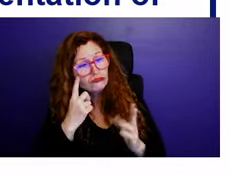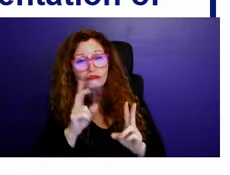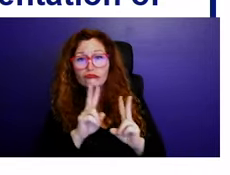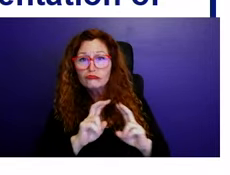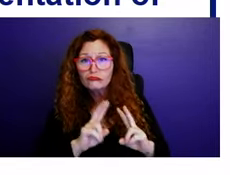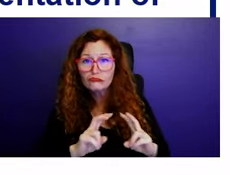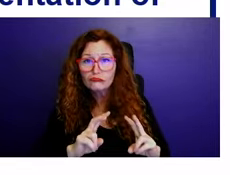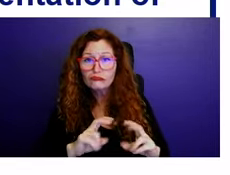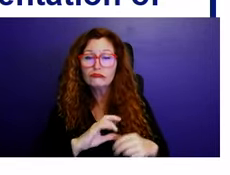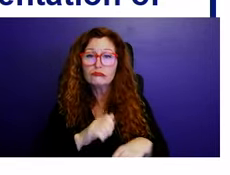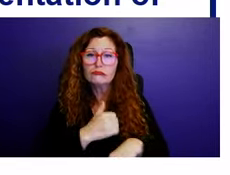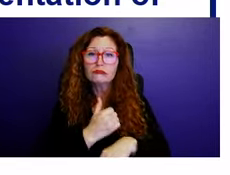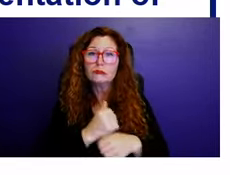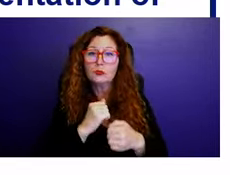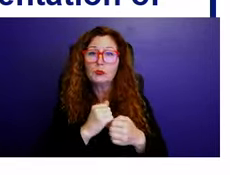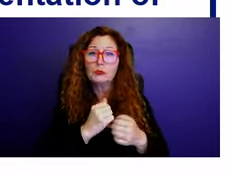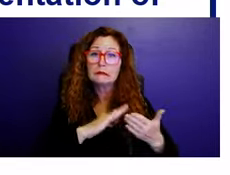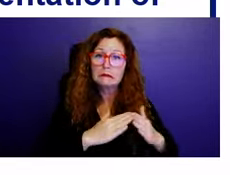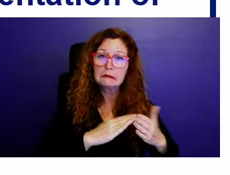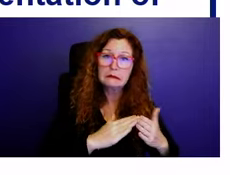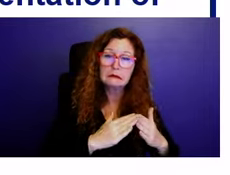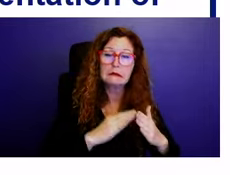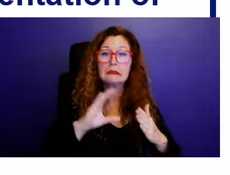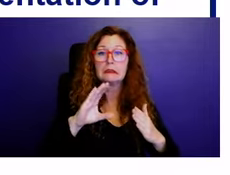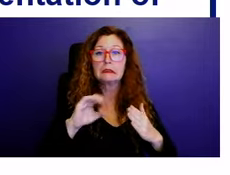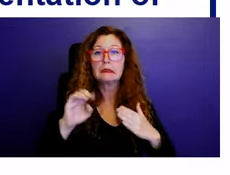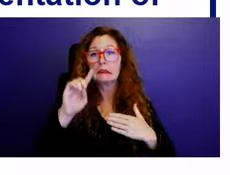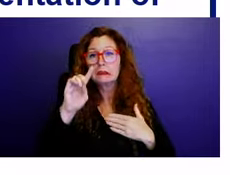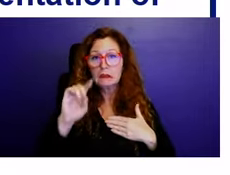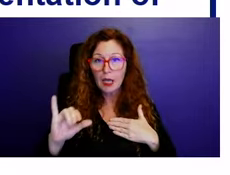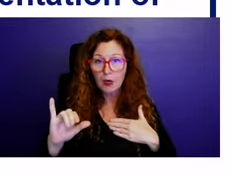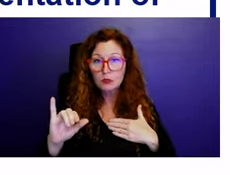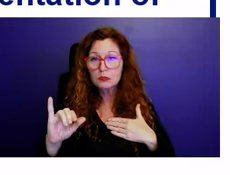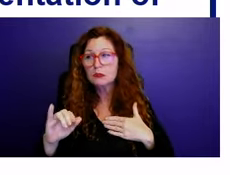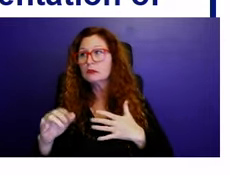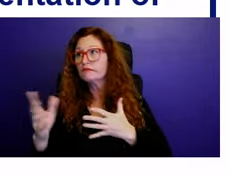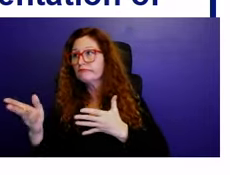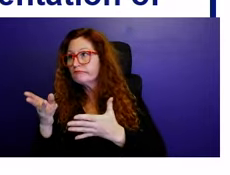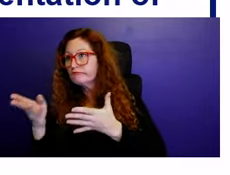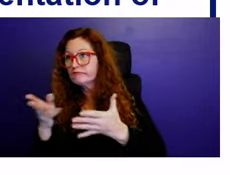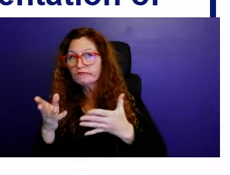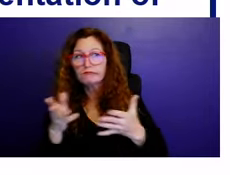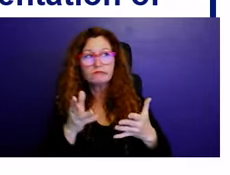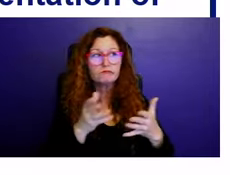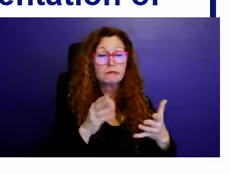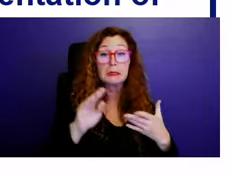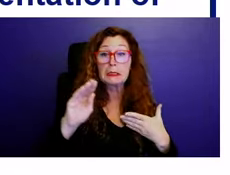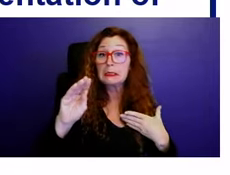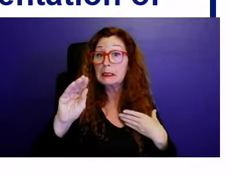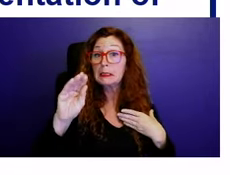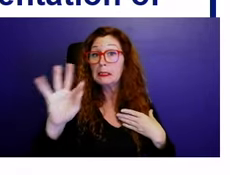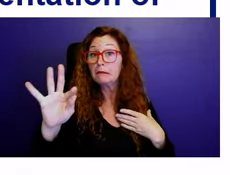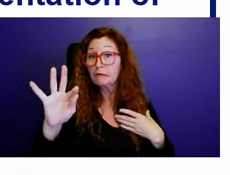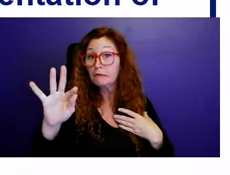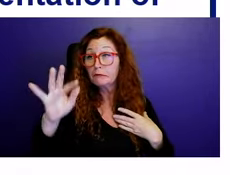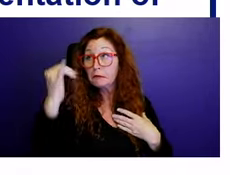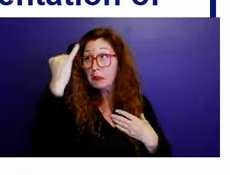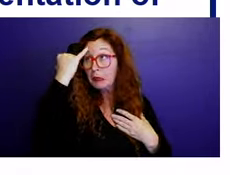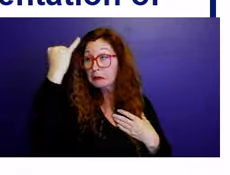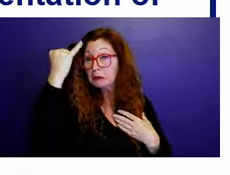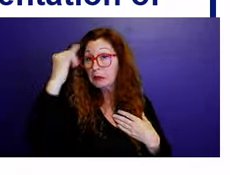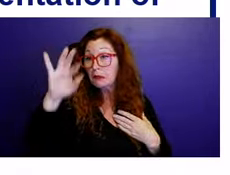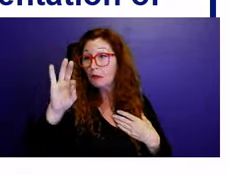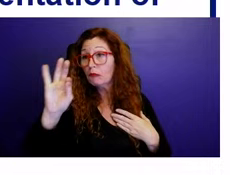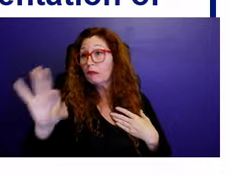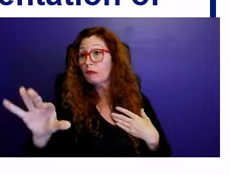and county. There has been some preliminary staff conversations between county planning staff and myself. Um, and then the feasibility analysis